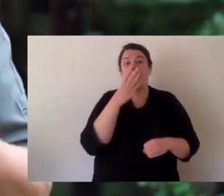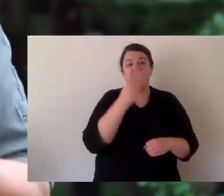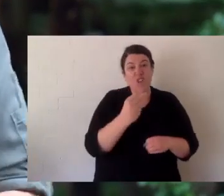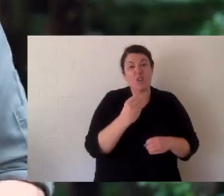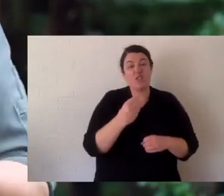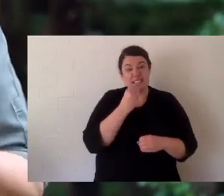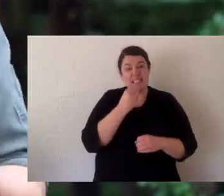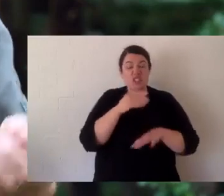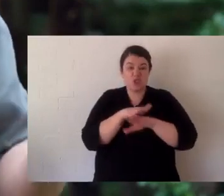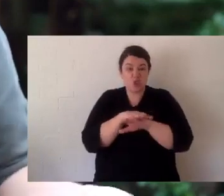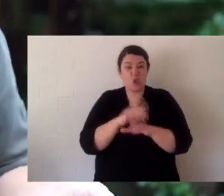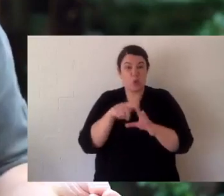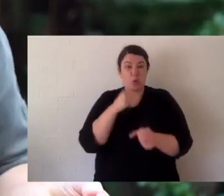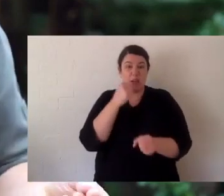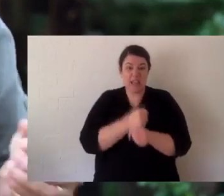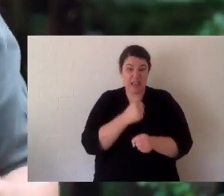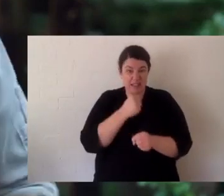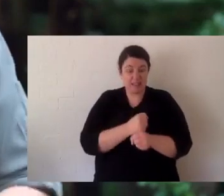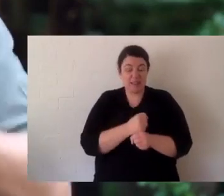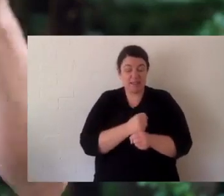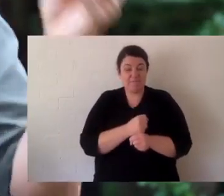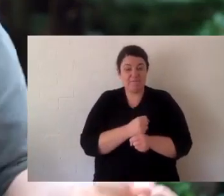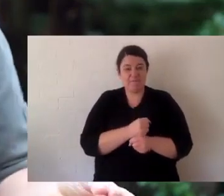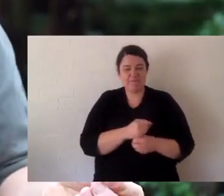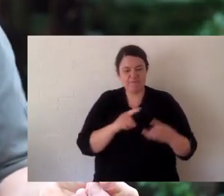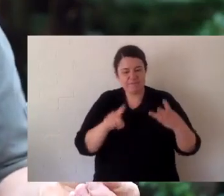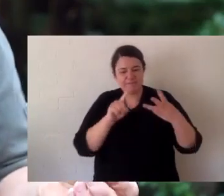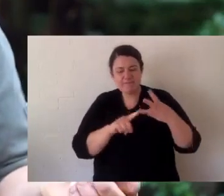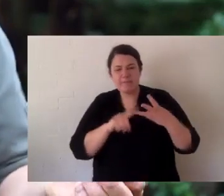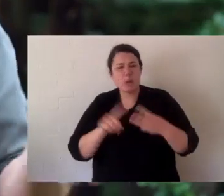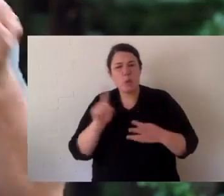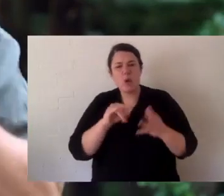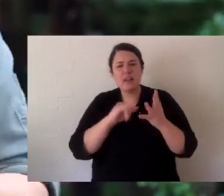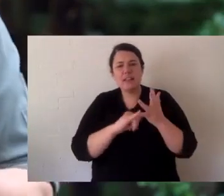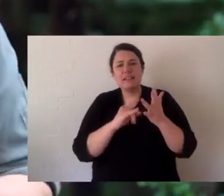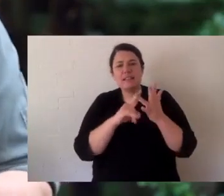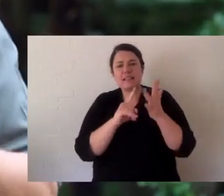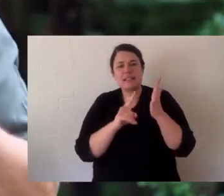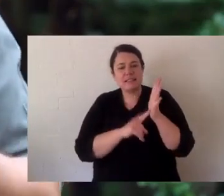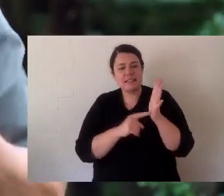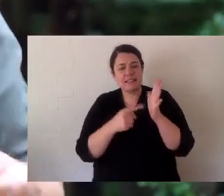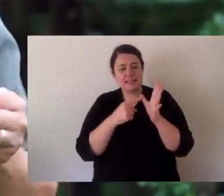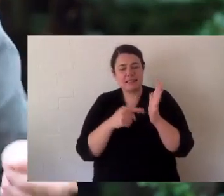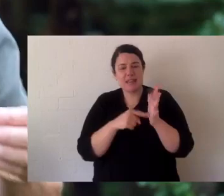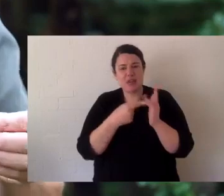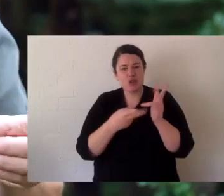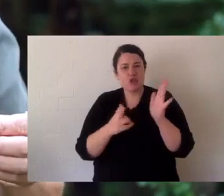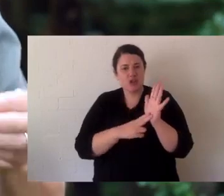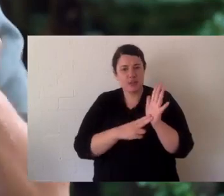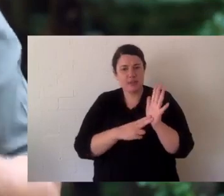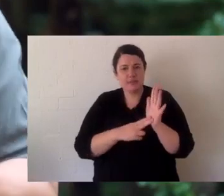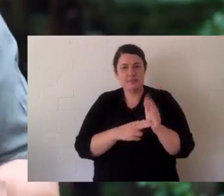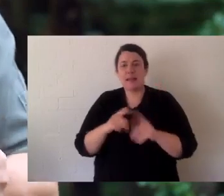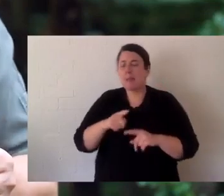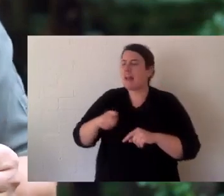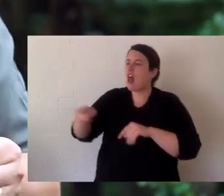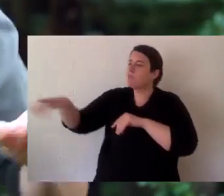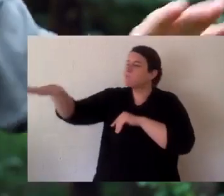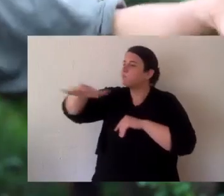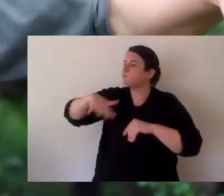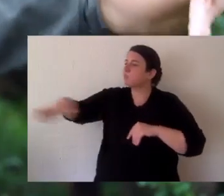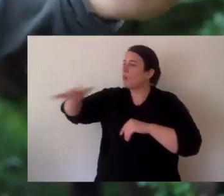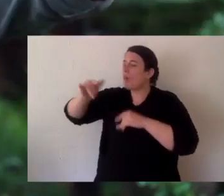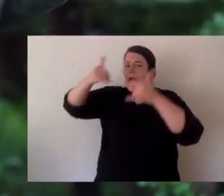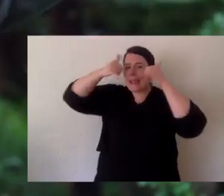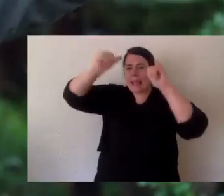100% of turtle nests are being eaten by foxes. And the last thing is siltation. Now siltation